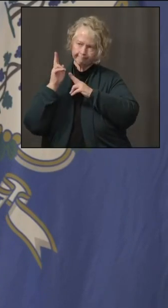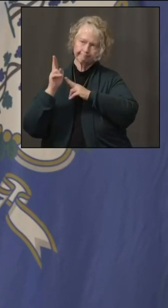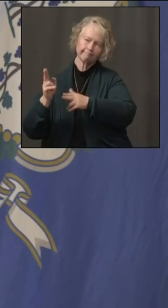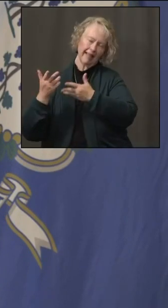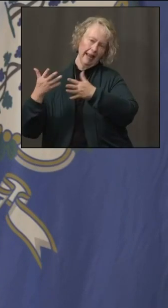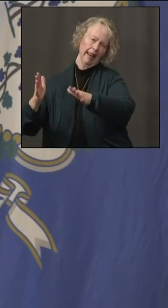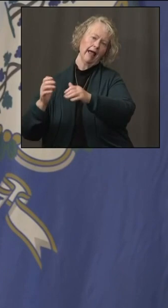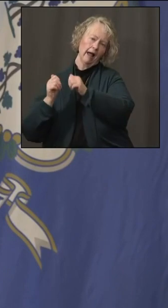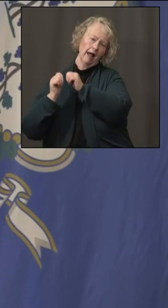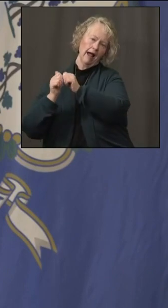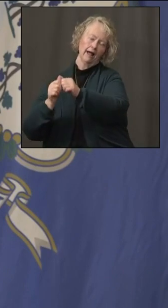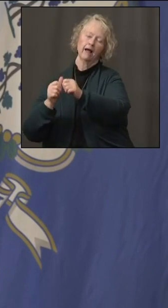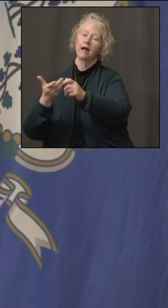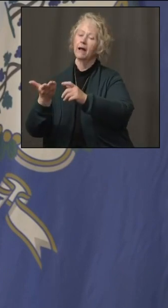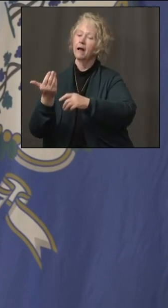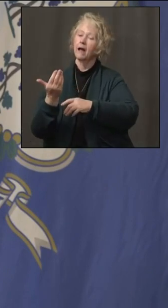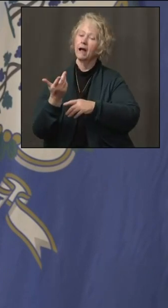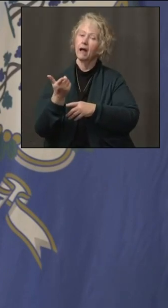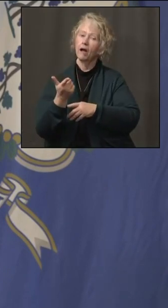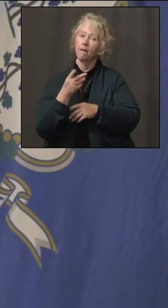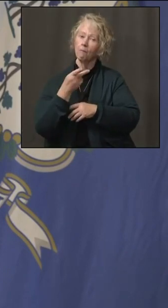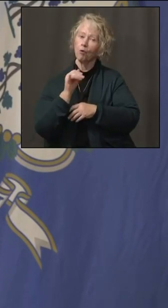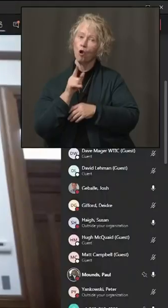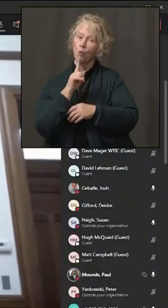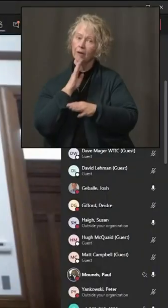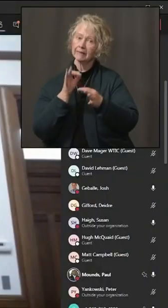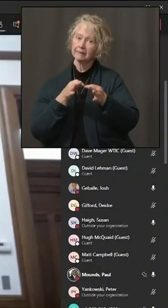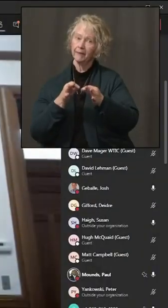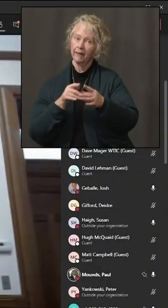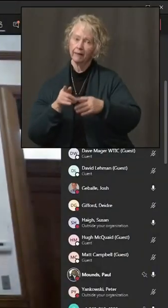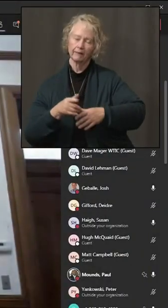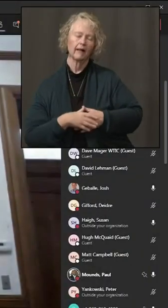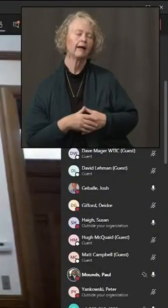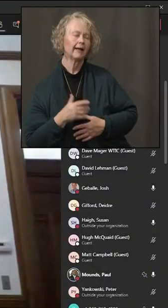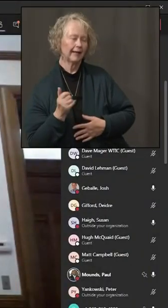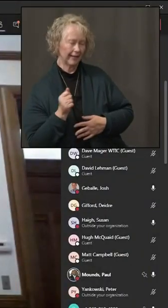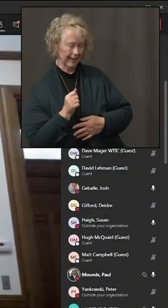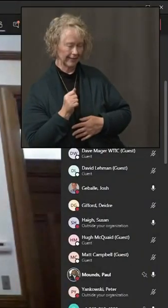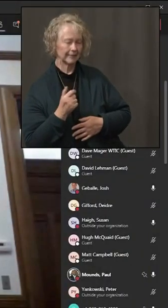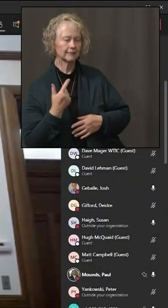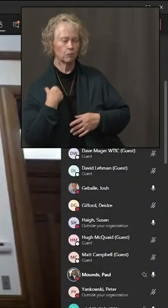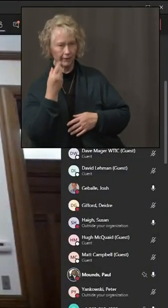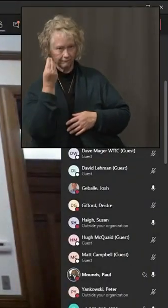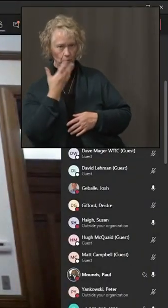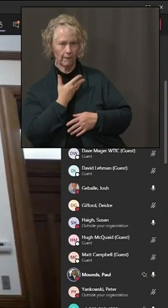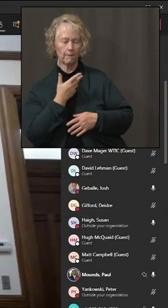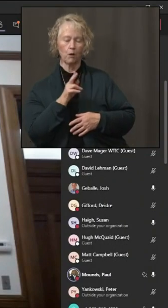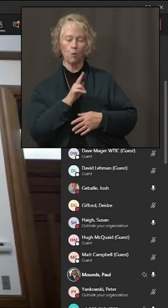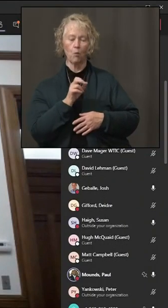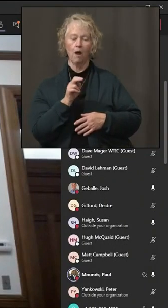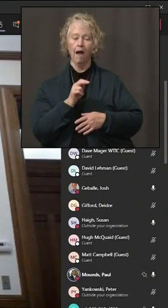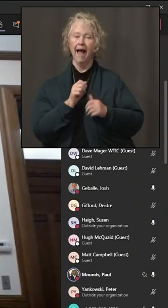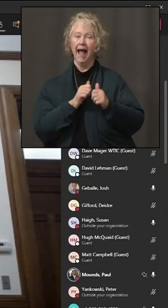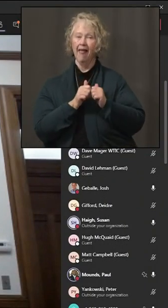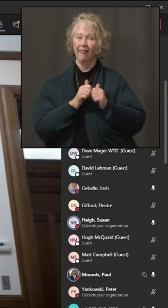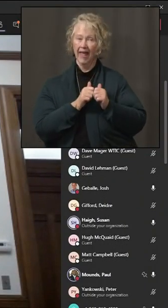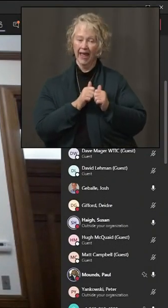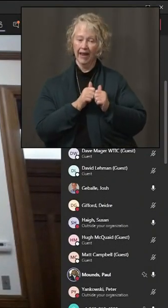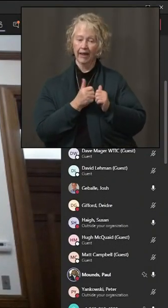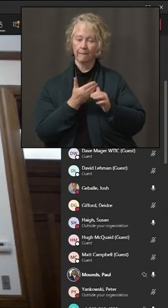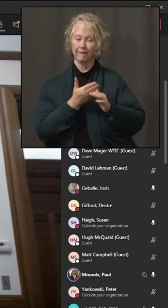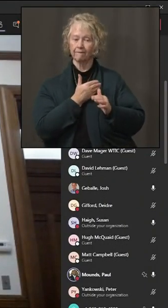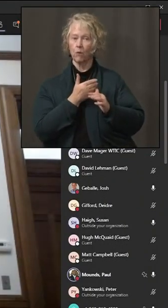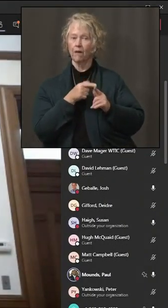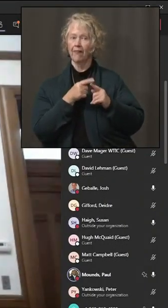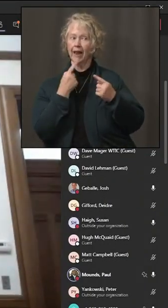like UConn. Paul, anything about that infection? Yeah, we were alerted by UConn Athletics before they